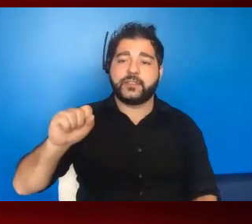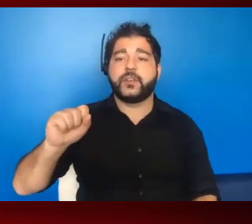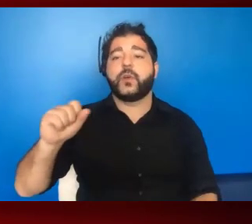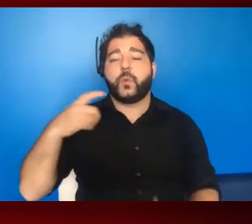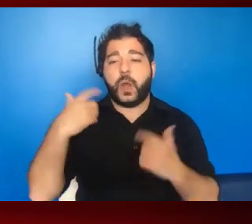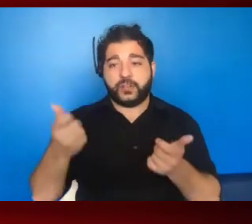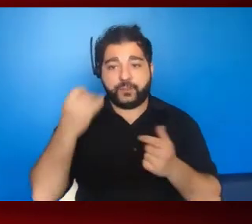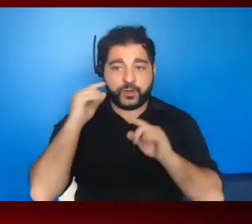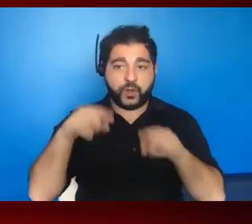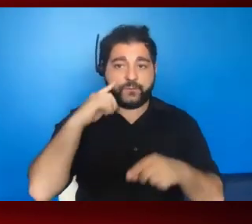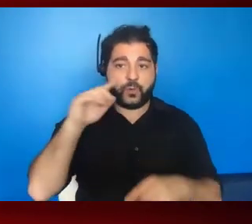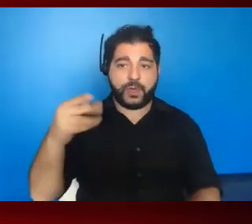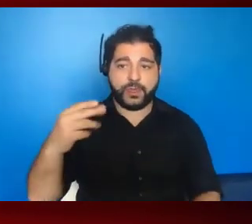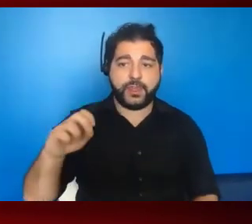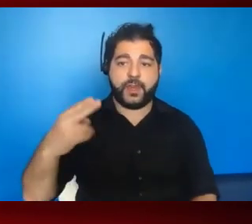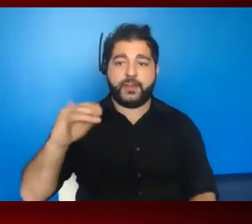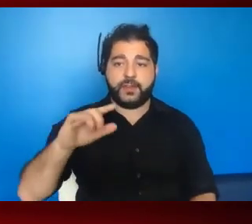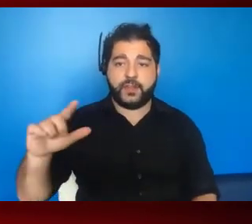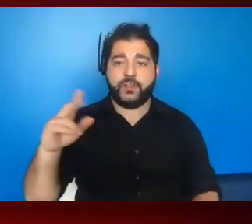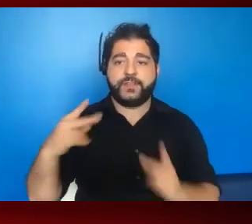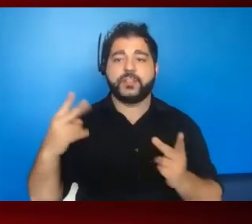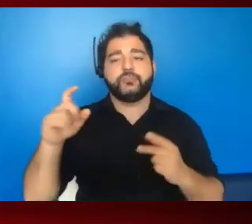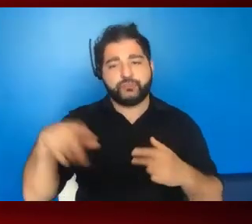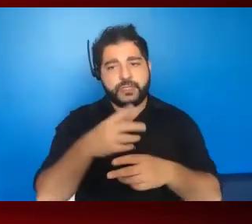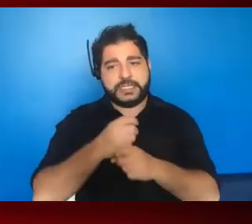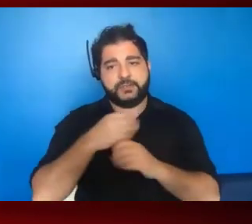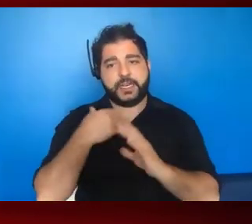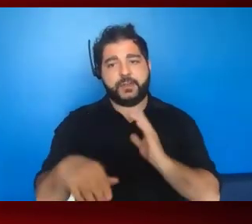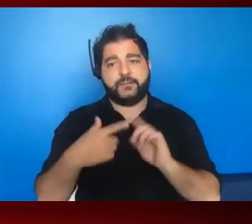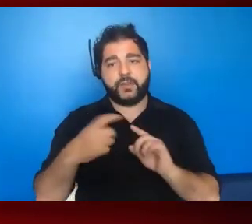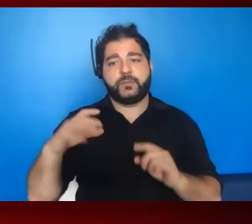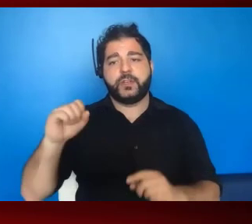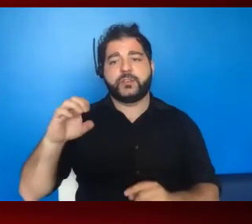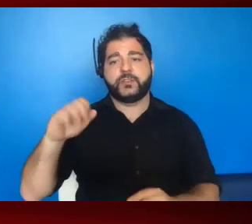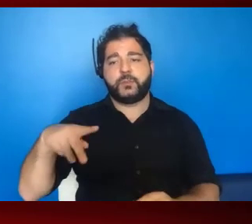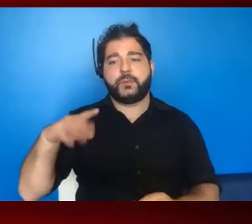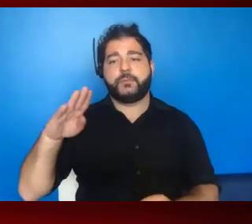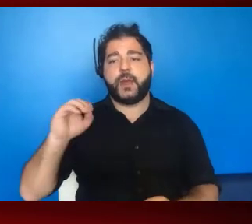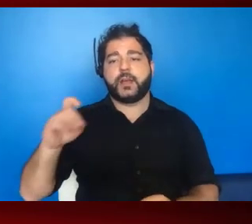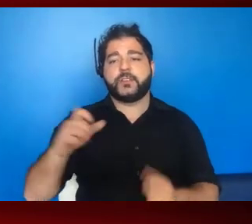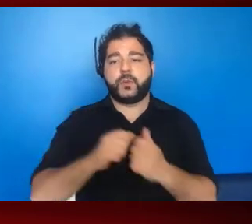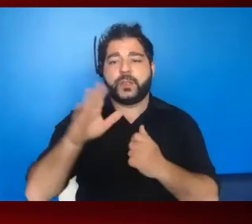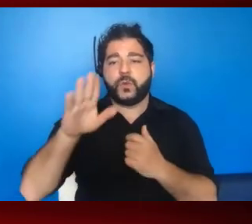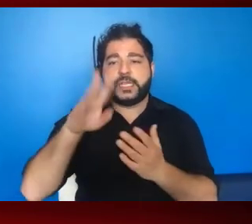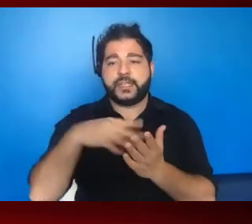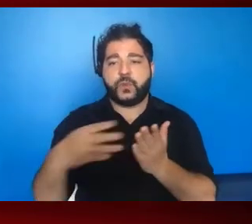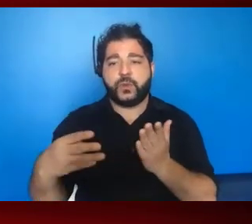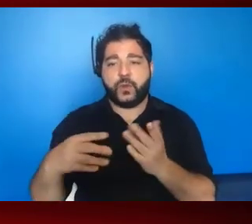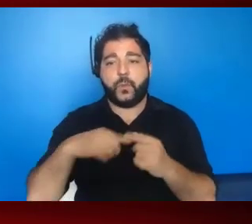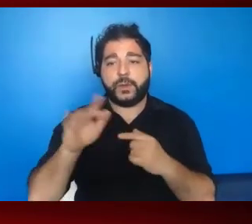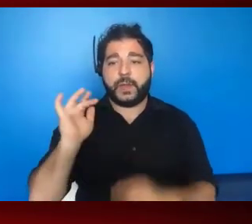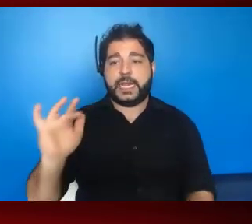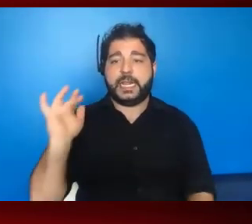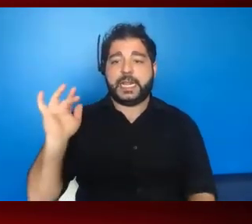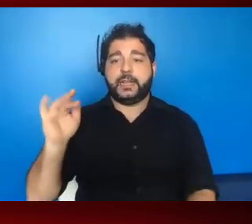visits. If you did, you should have received an email from Soapbox with your schedule. And in that, when you click on that